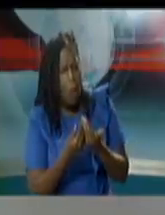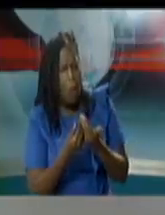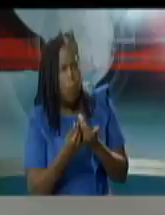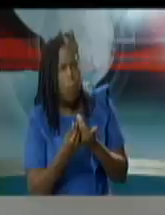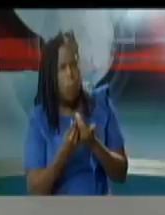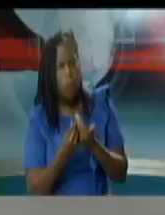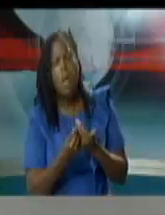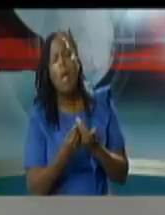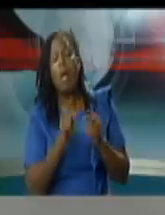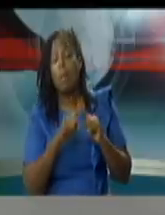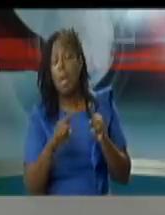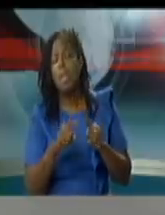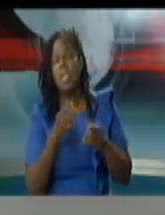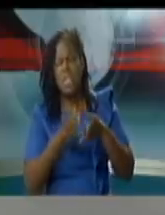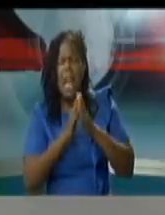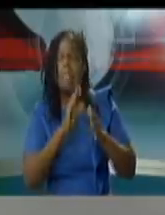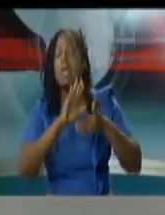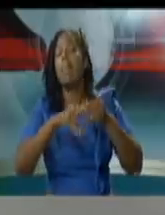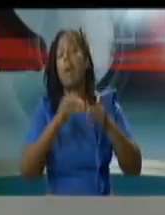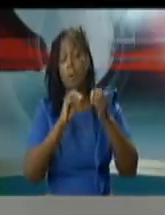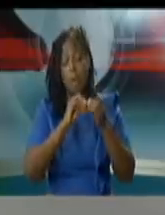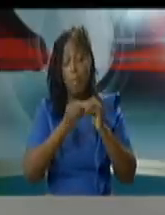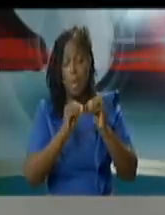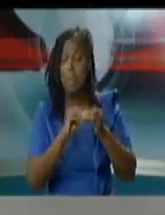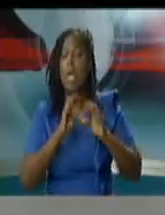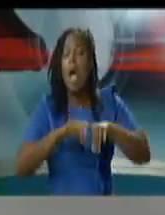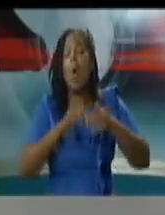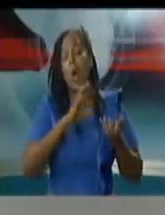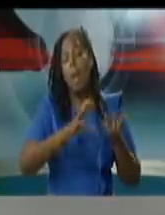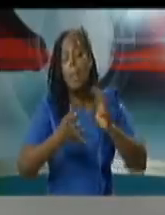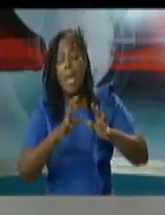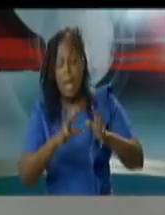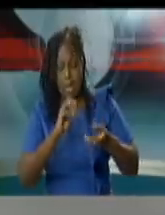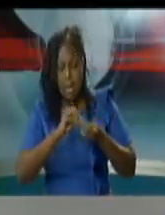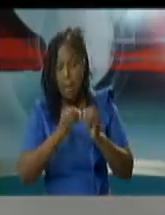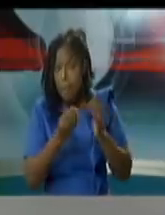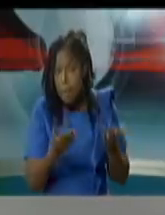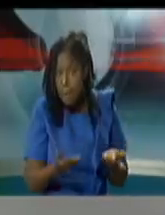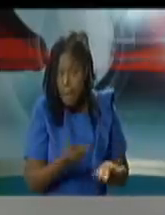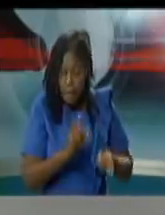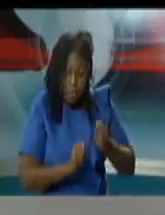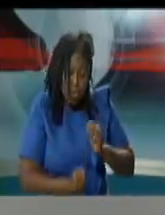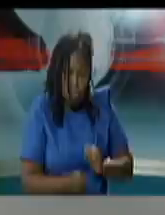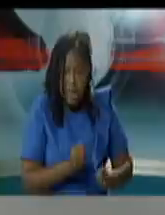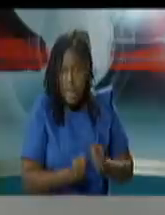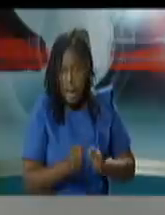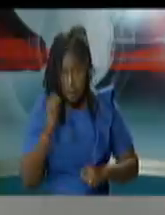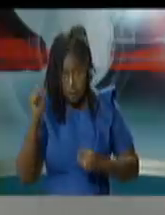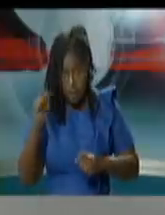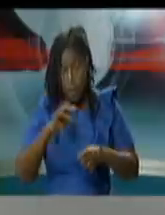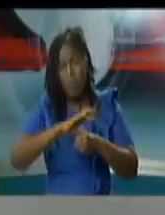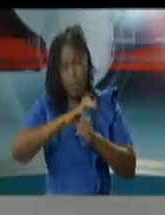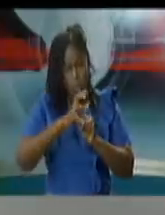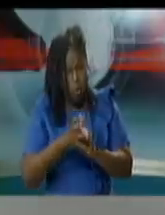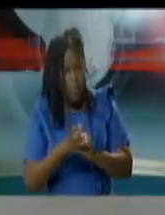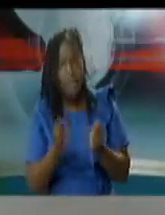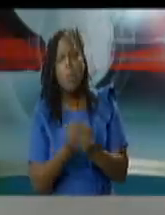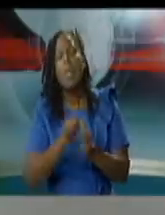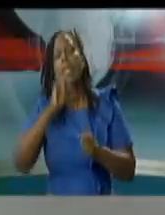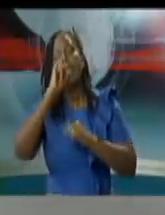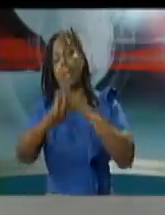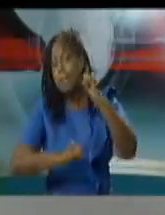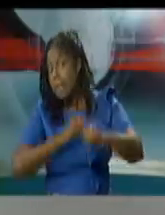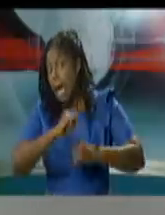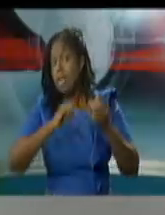numbers and what role do you anticipate the prevalence of non-communicable diseases such as you know diabetes heart disease etc to play in